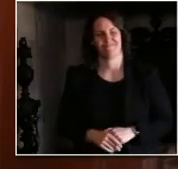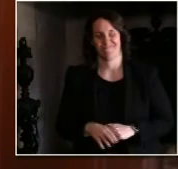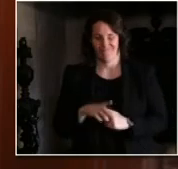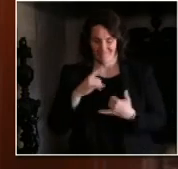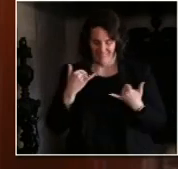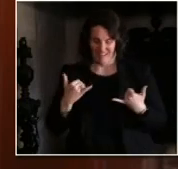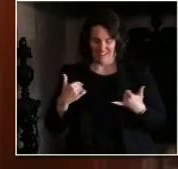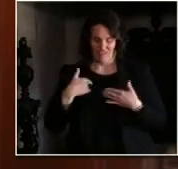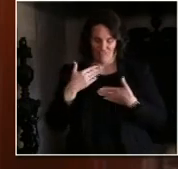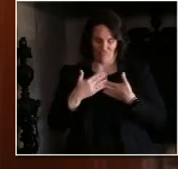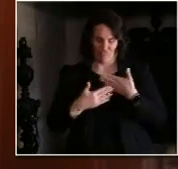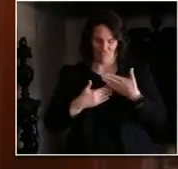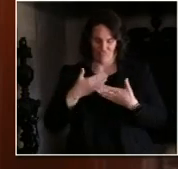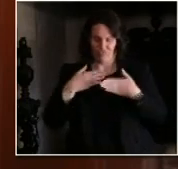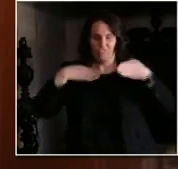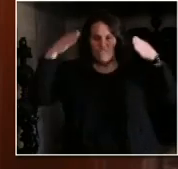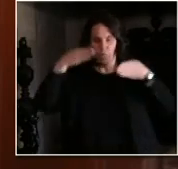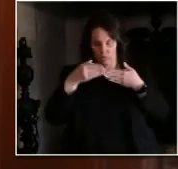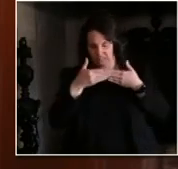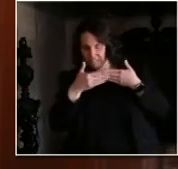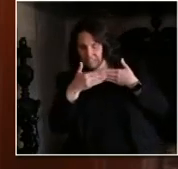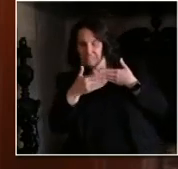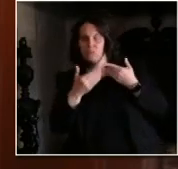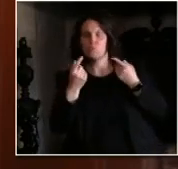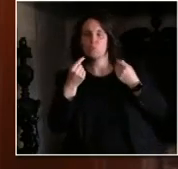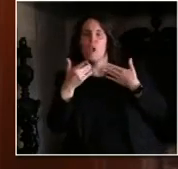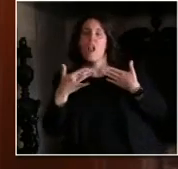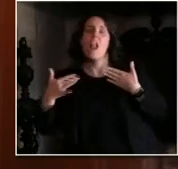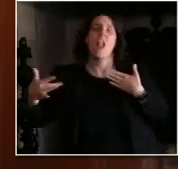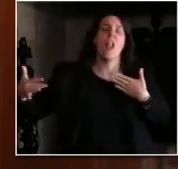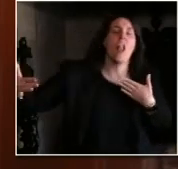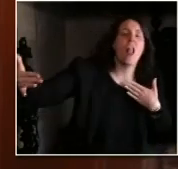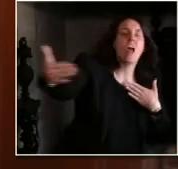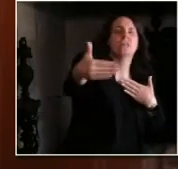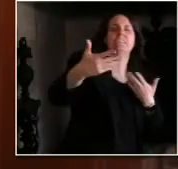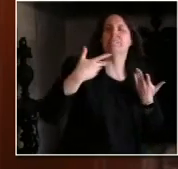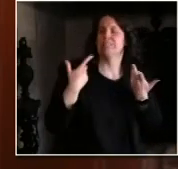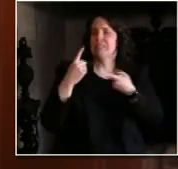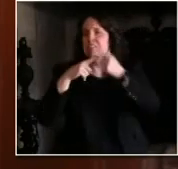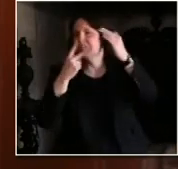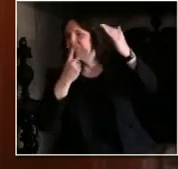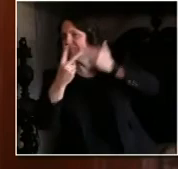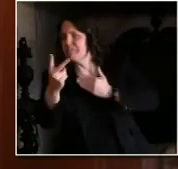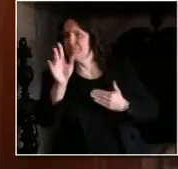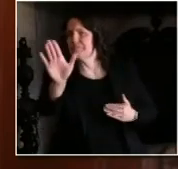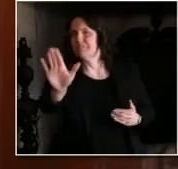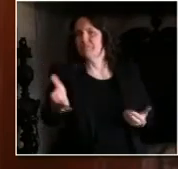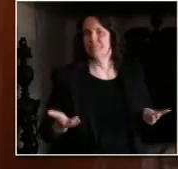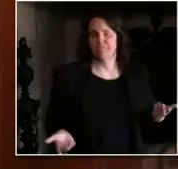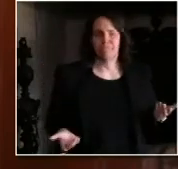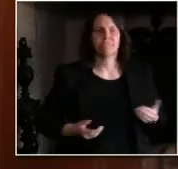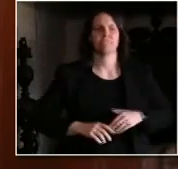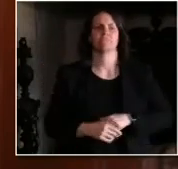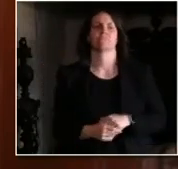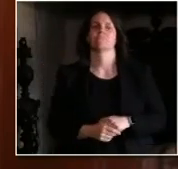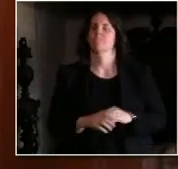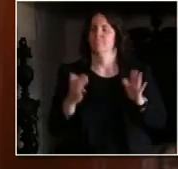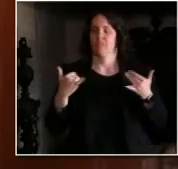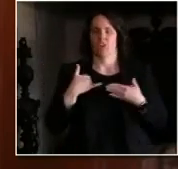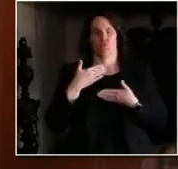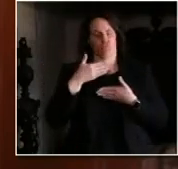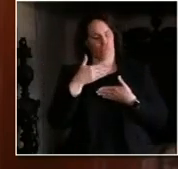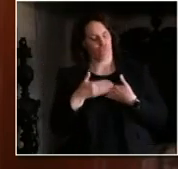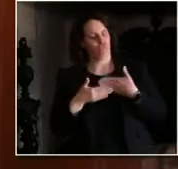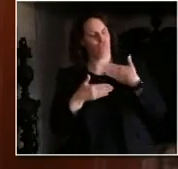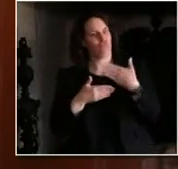turning off a switch, but rather a dial that we can turn to ramp down safer at home so that we can